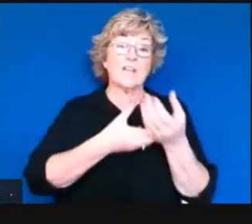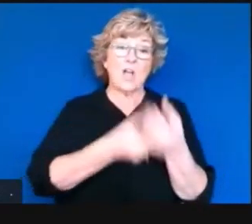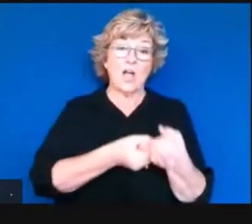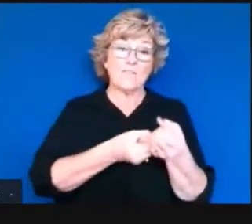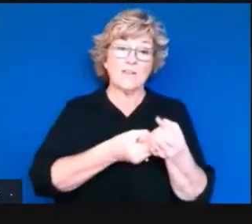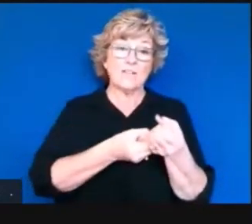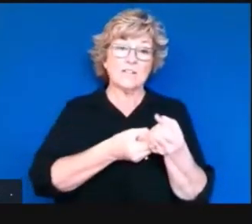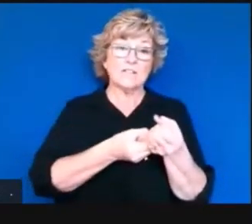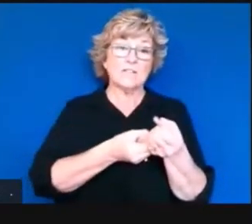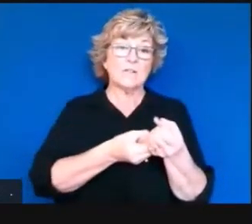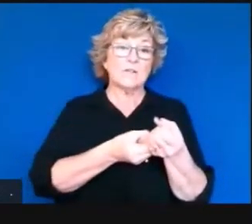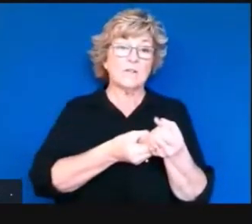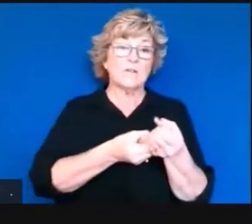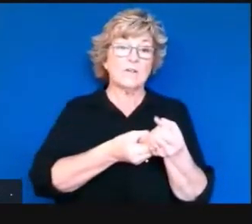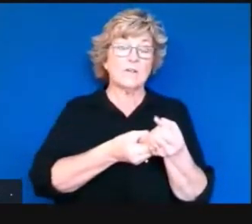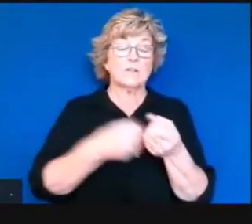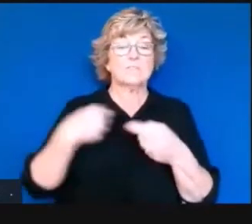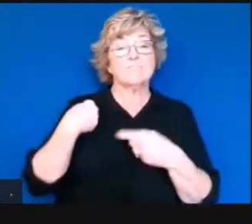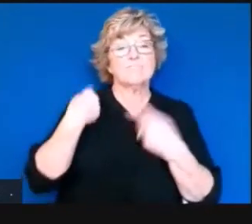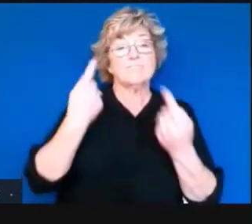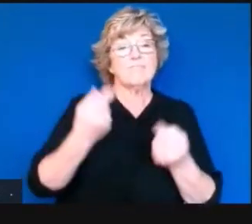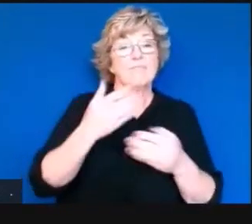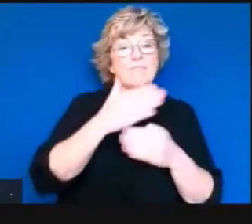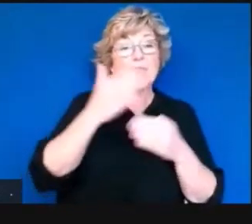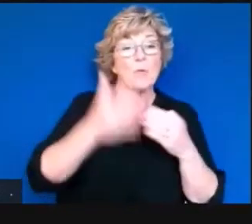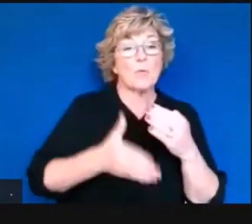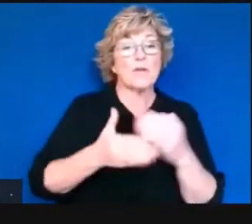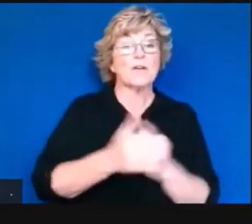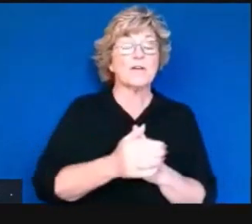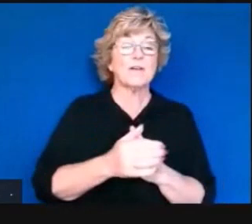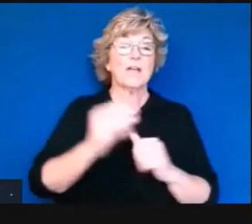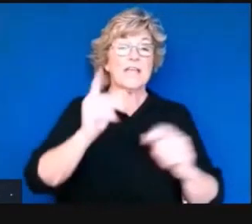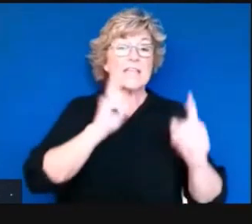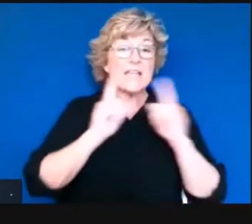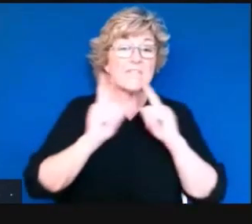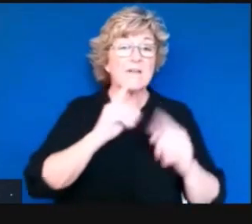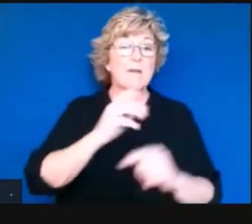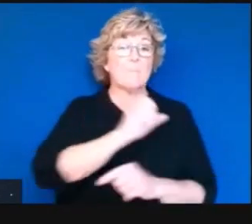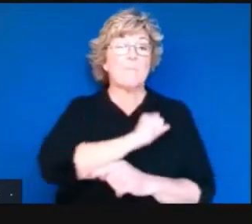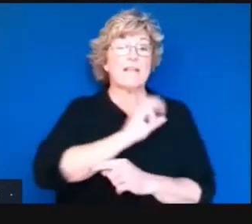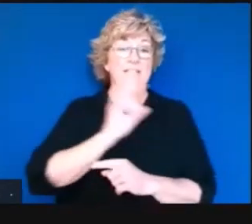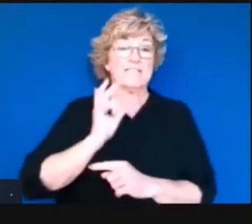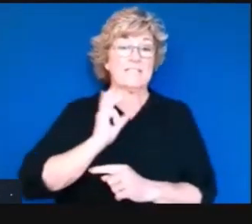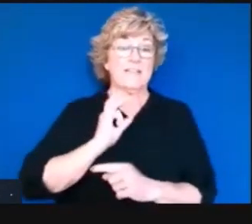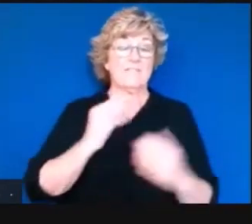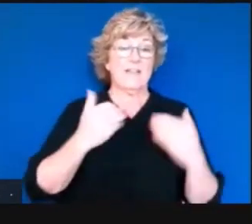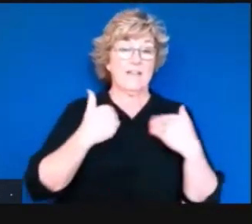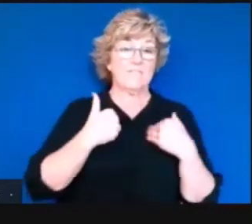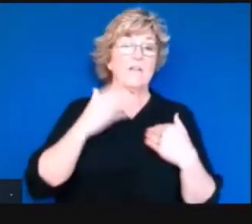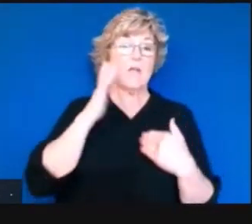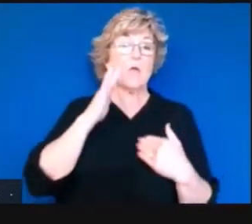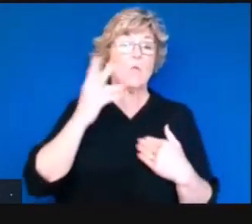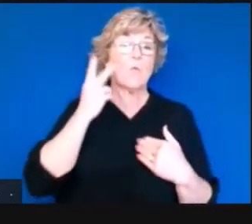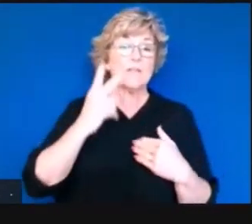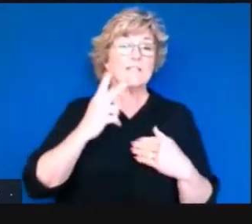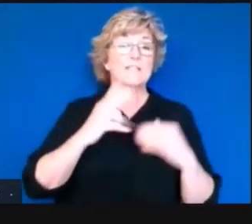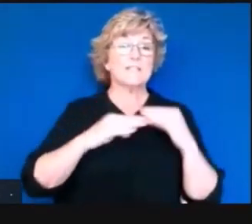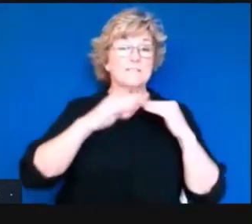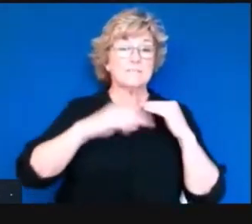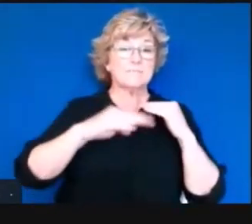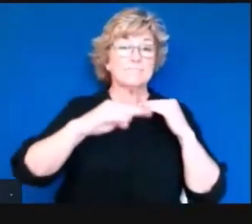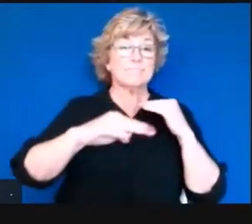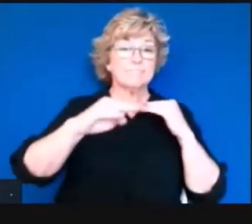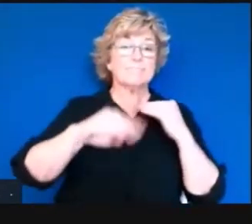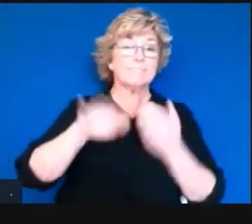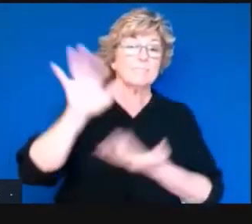conversations we've had over the weekend, and including conversations that my staff had today, we're going to see a stable of the